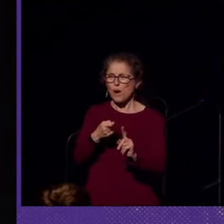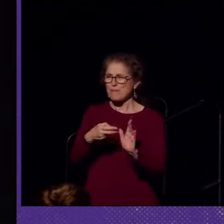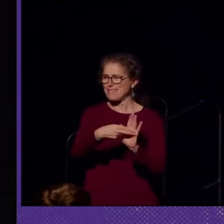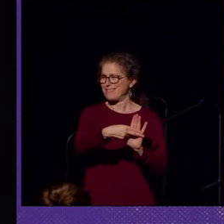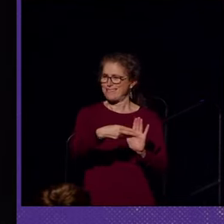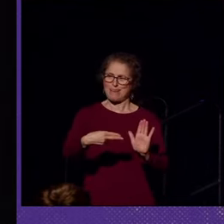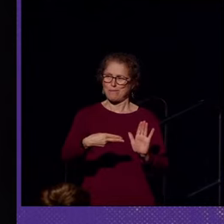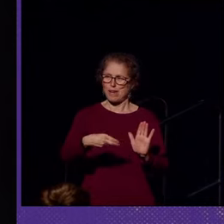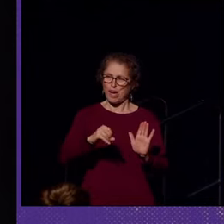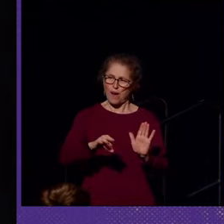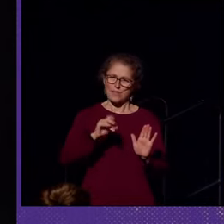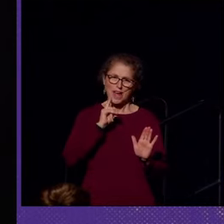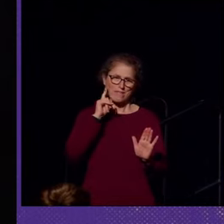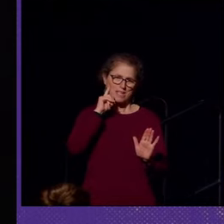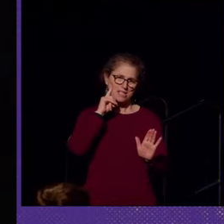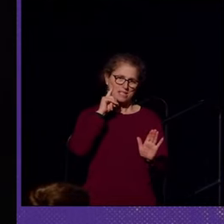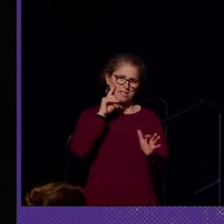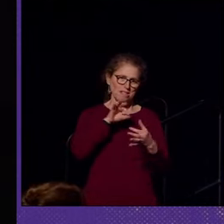deafness?